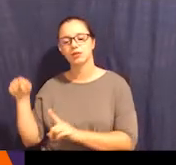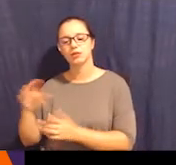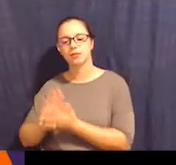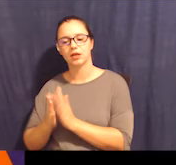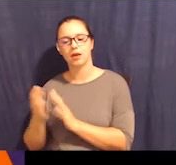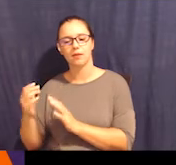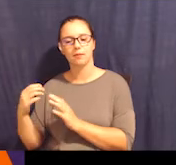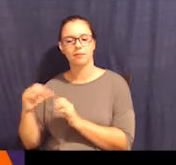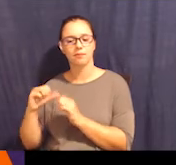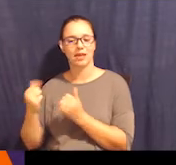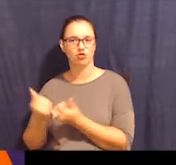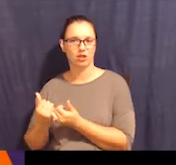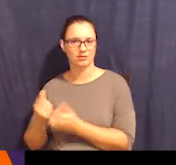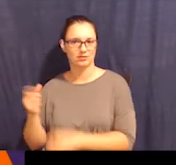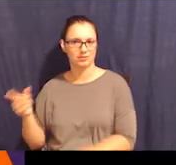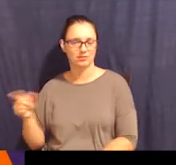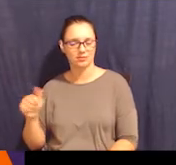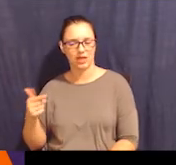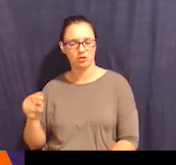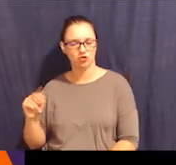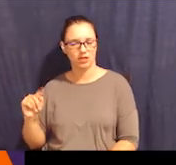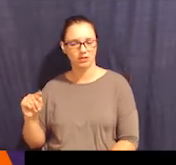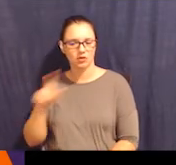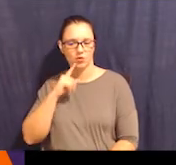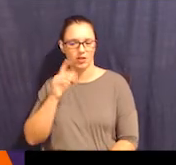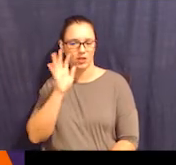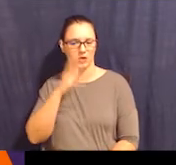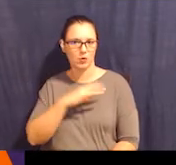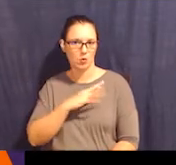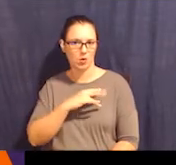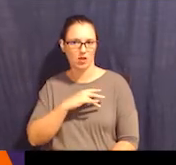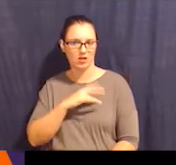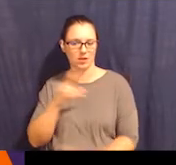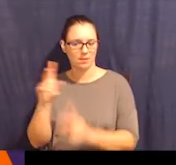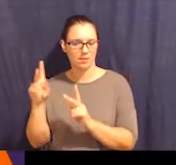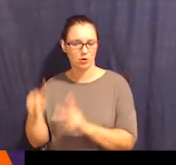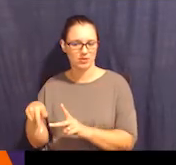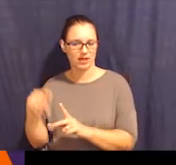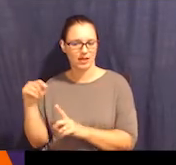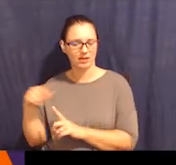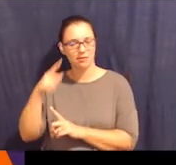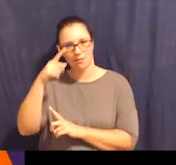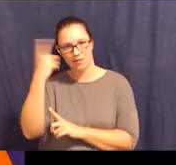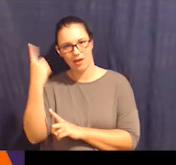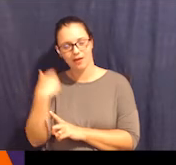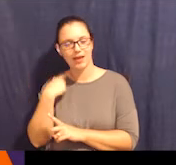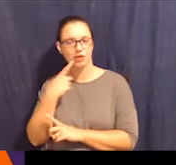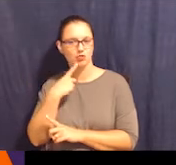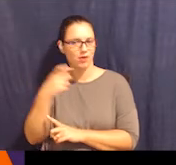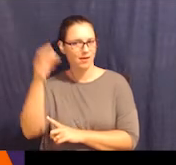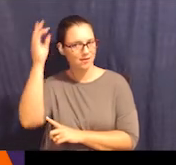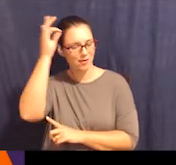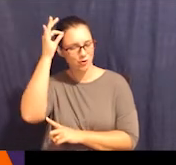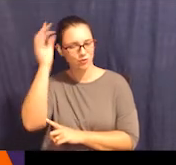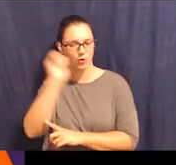um, person who is black and has red hair and a cool yellow shirt who also has a green check mark